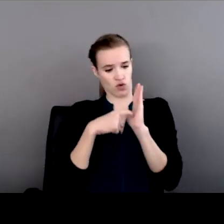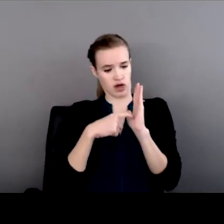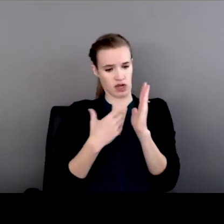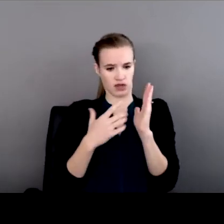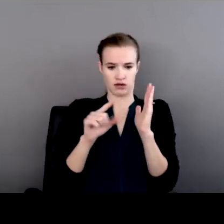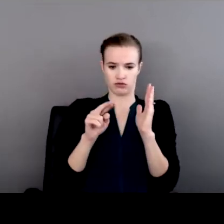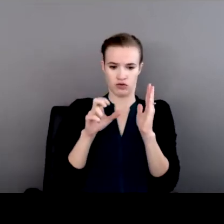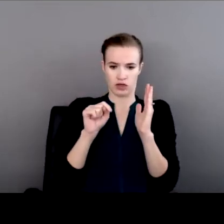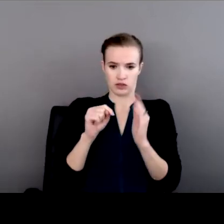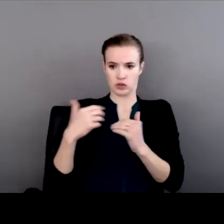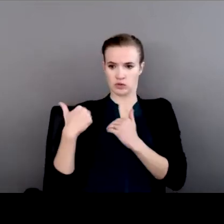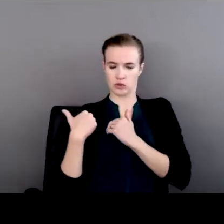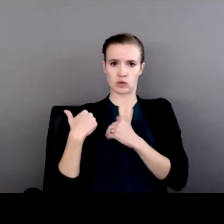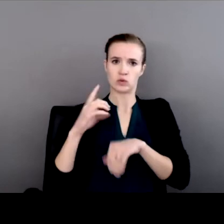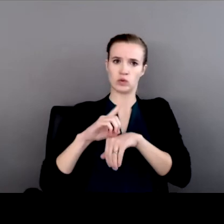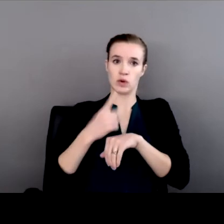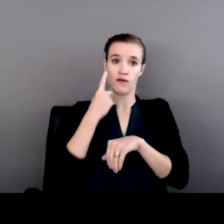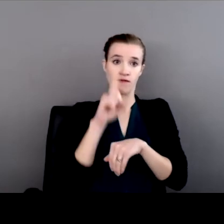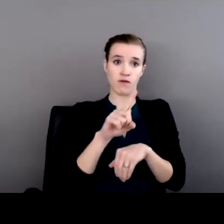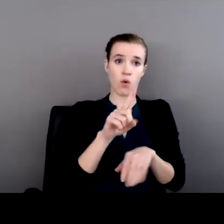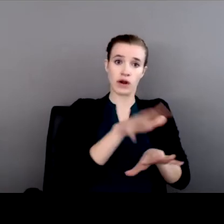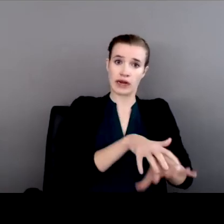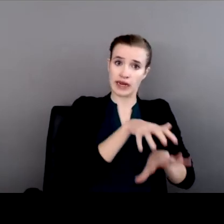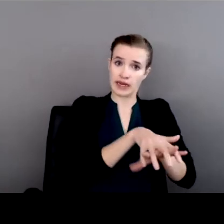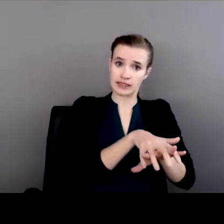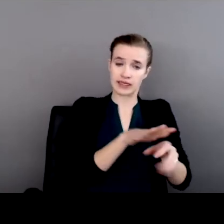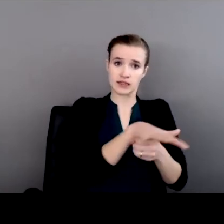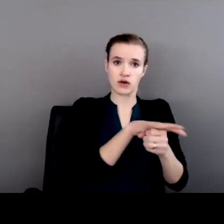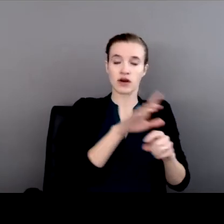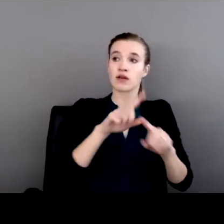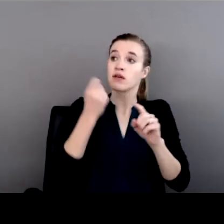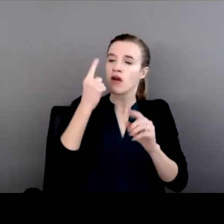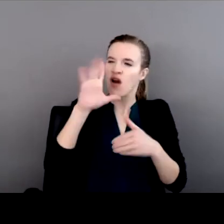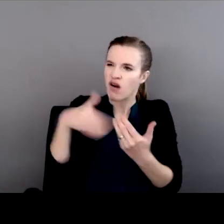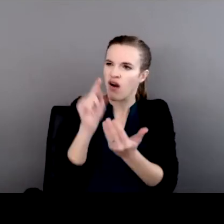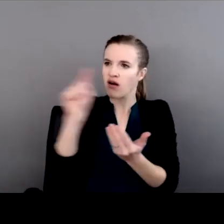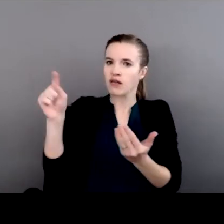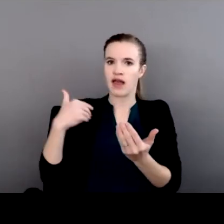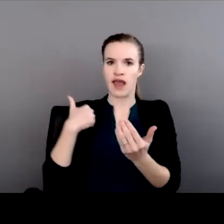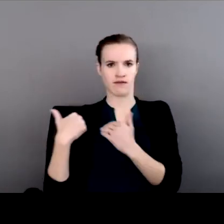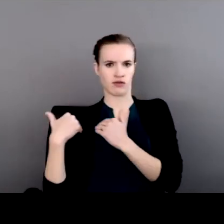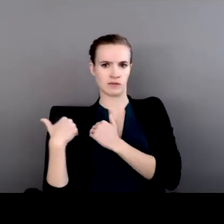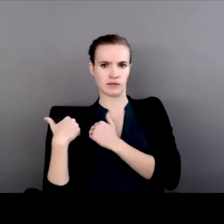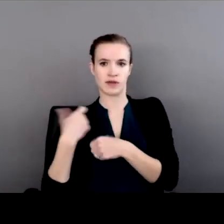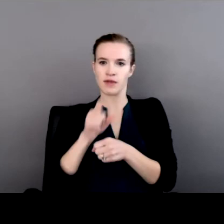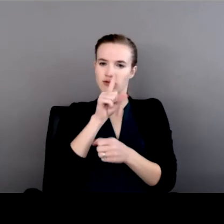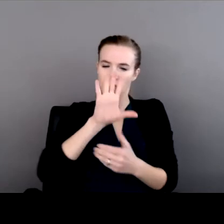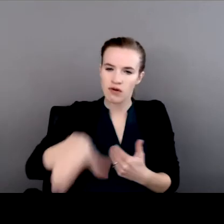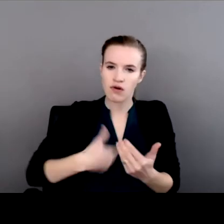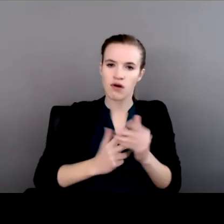but that all have a sacred trust responsibility to ensure that all Idahoans,